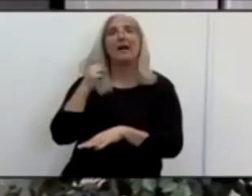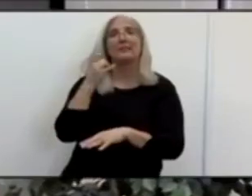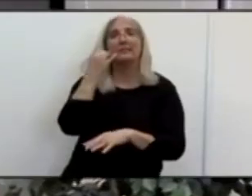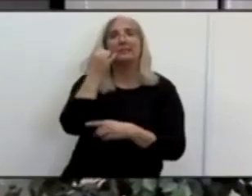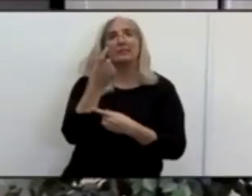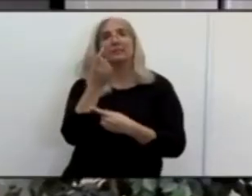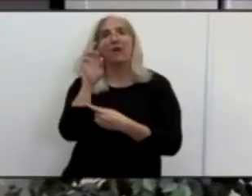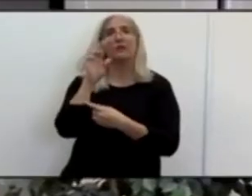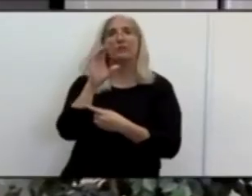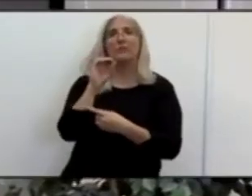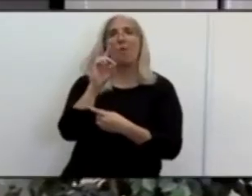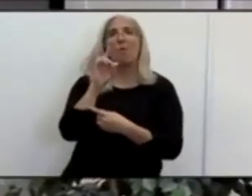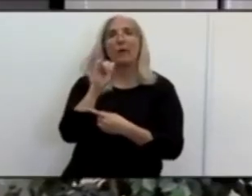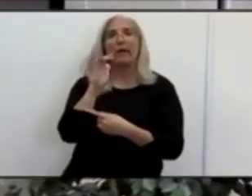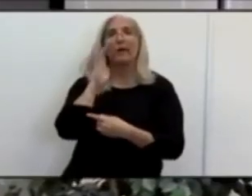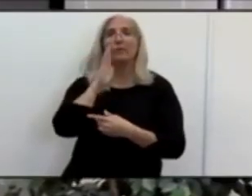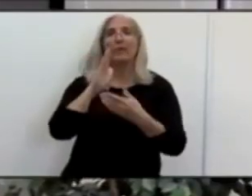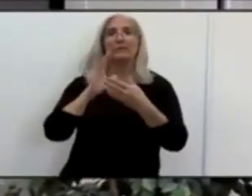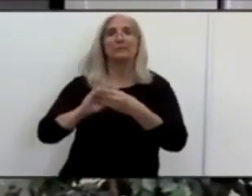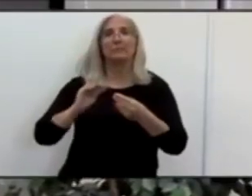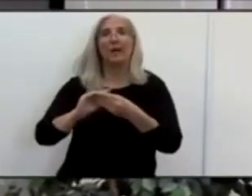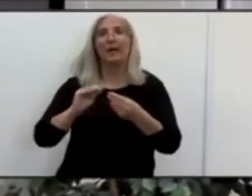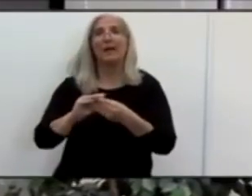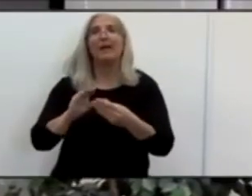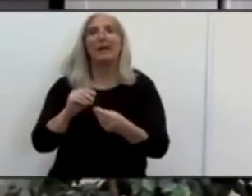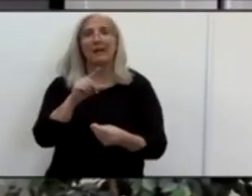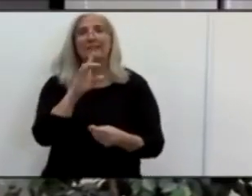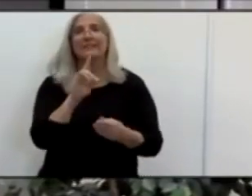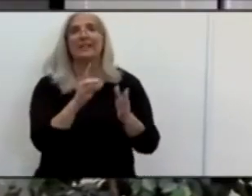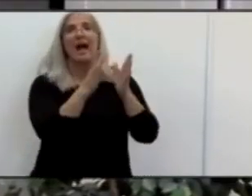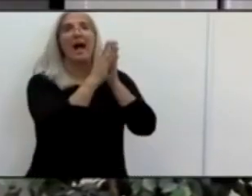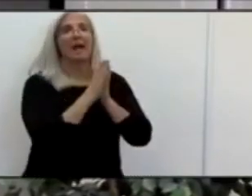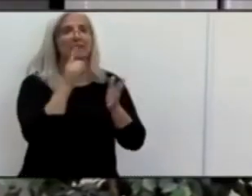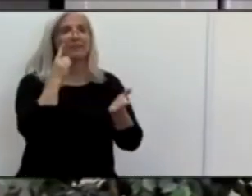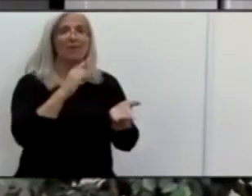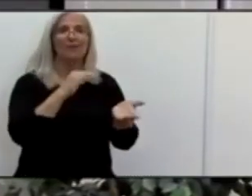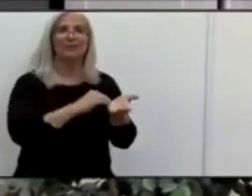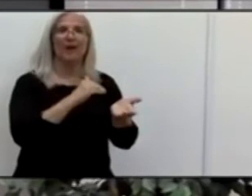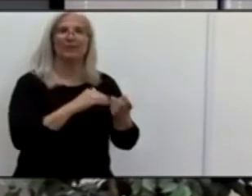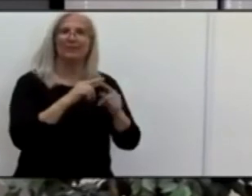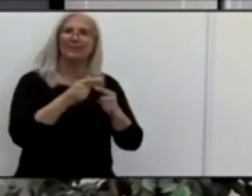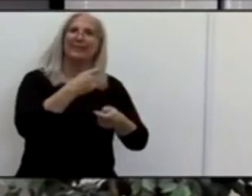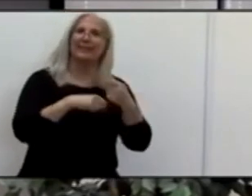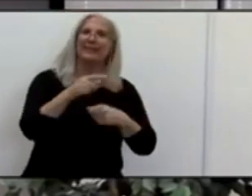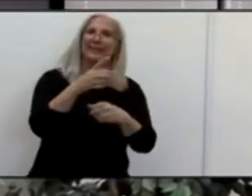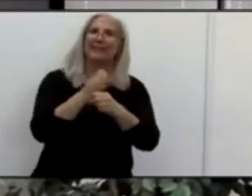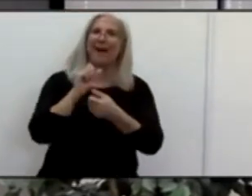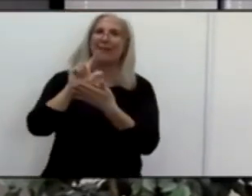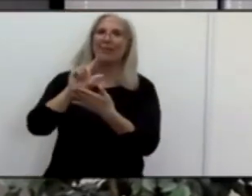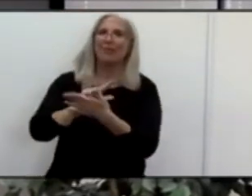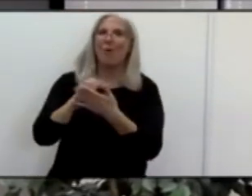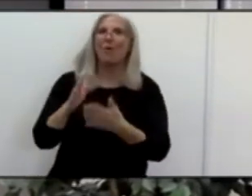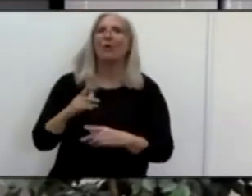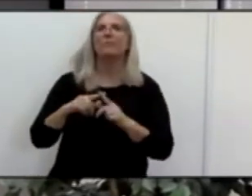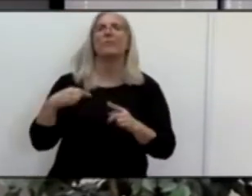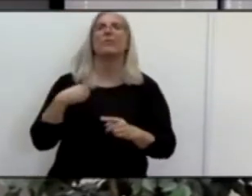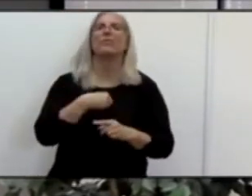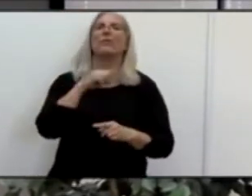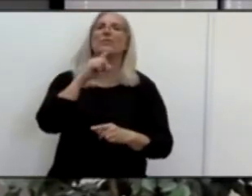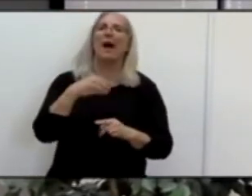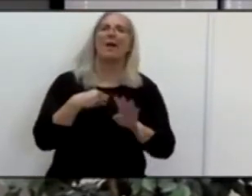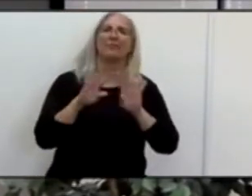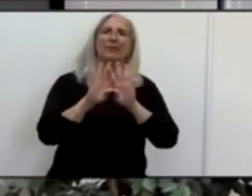Um, but you know, we work closely with the doctors. Um, we have a large team of epidemiologists supporting the whole EOC operation and supporting Dr. Cody.